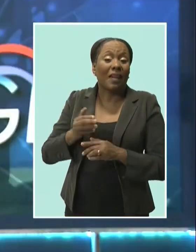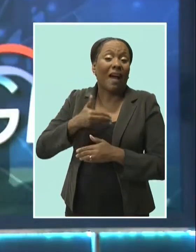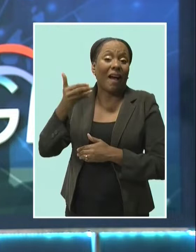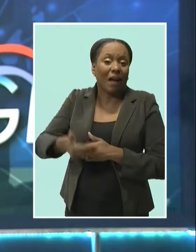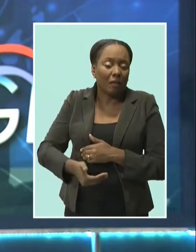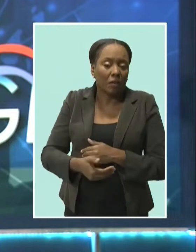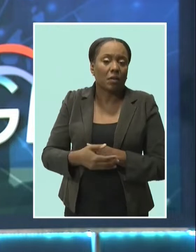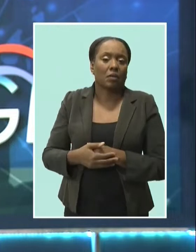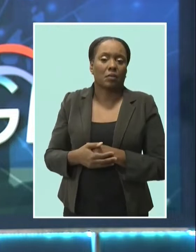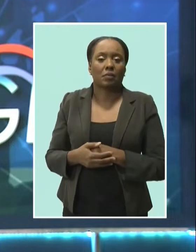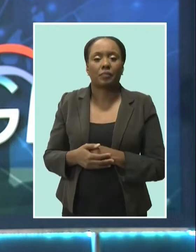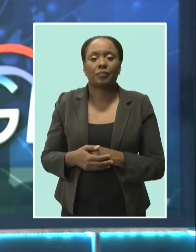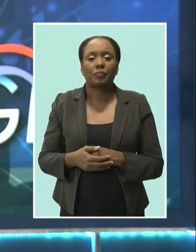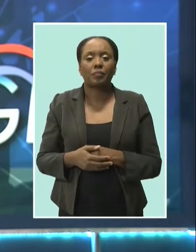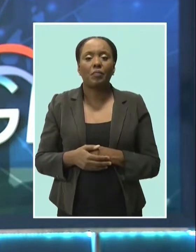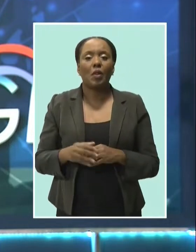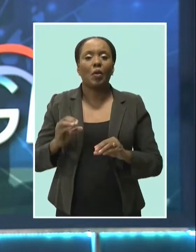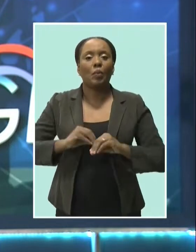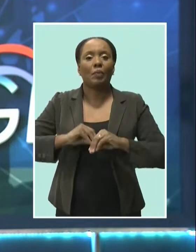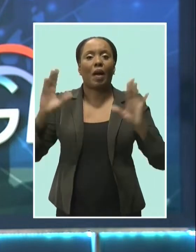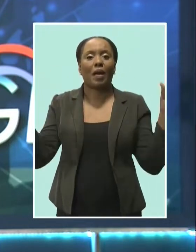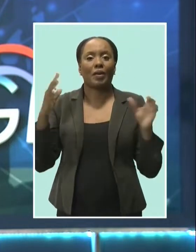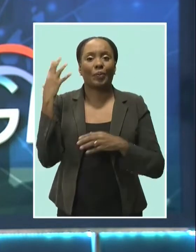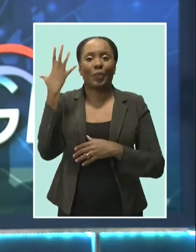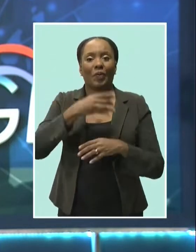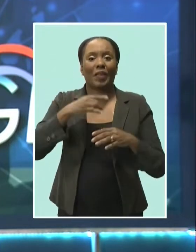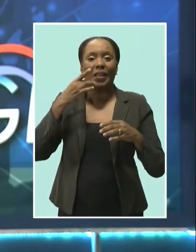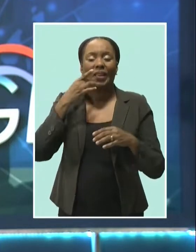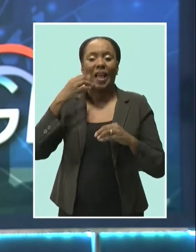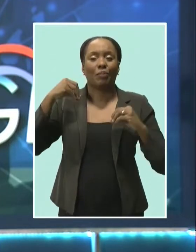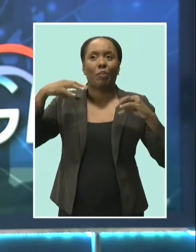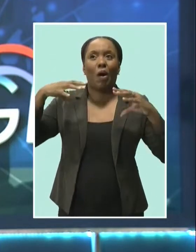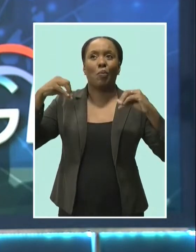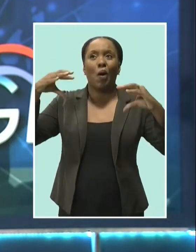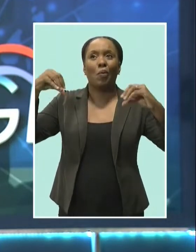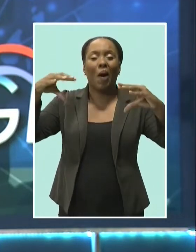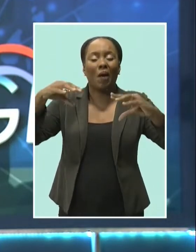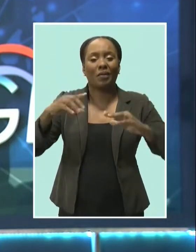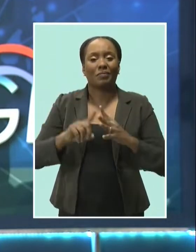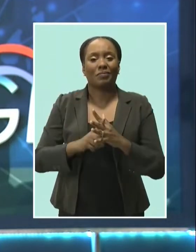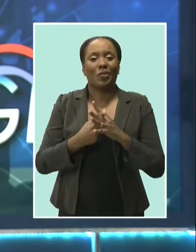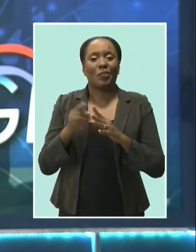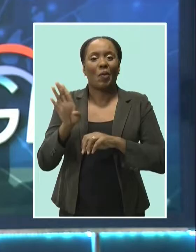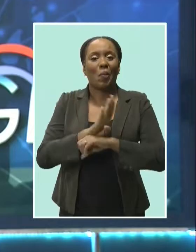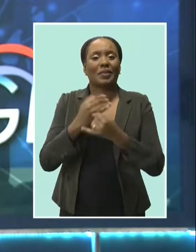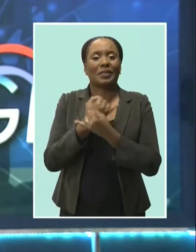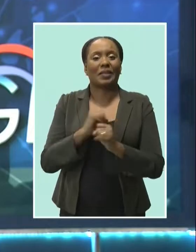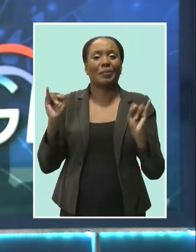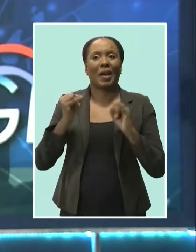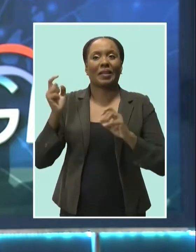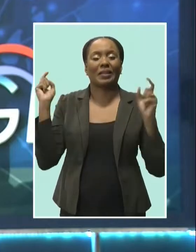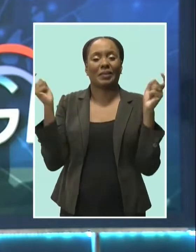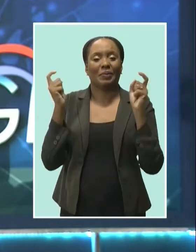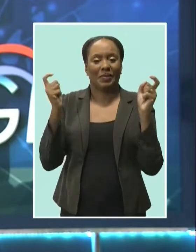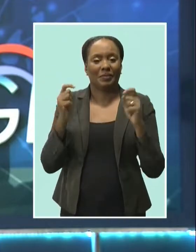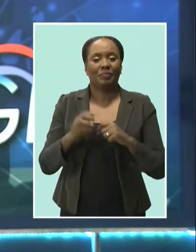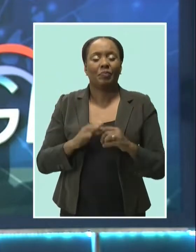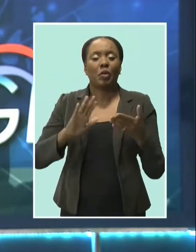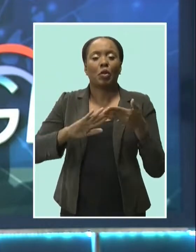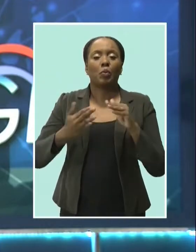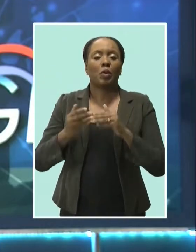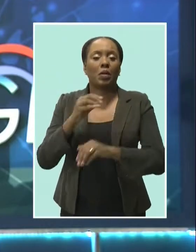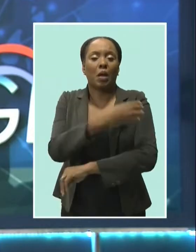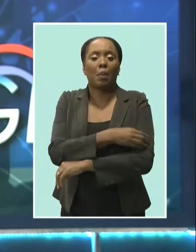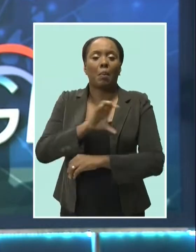The bright, beautiful lights are now officially on to signal the start of Barbados' independent celebrations. Community Empowerment